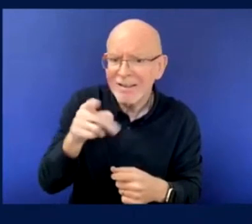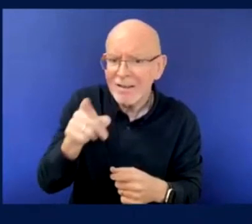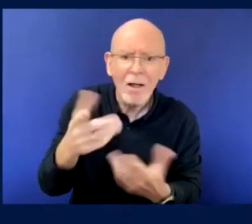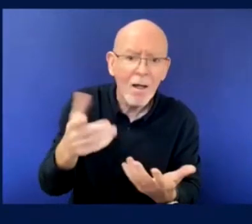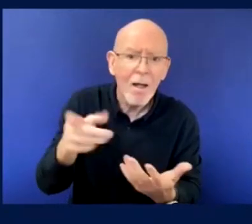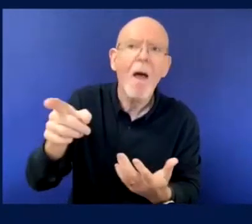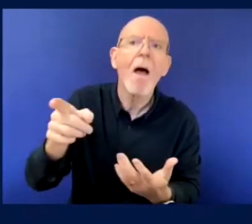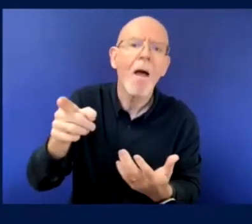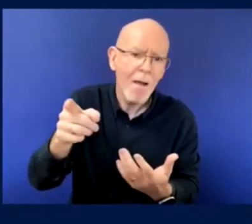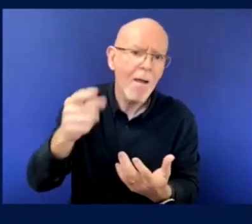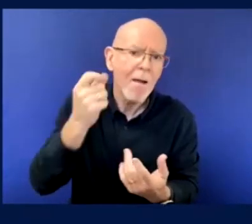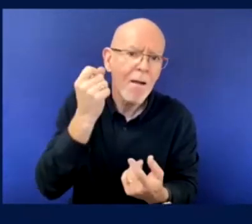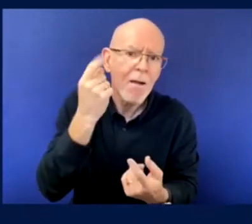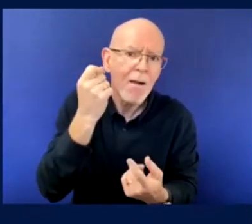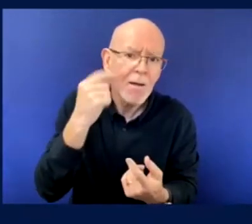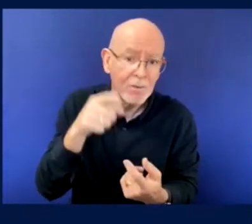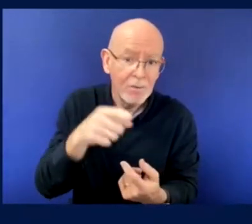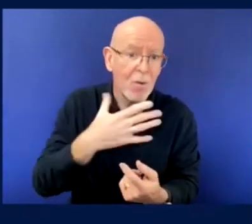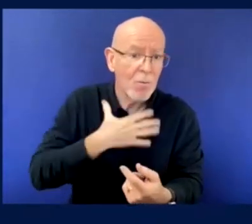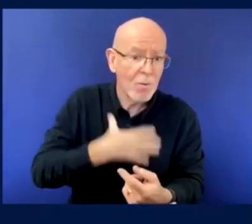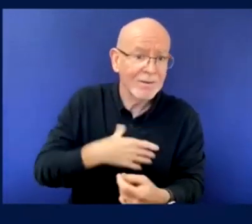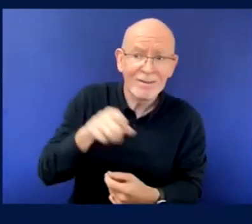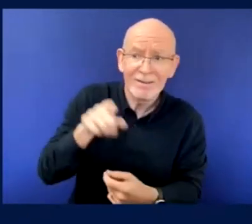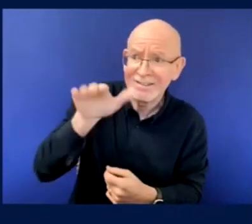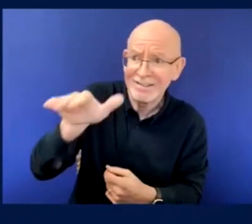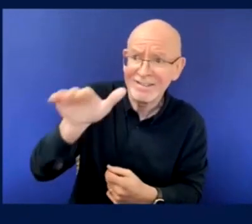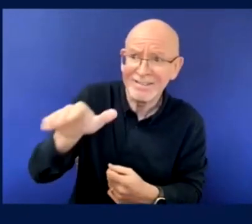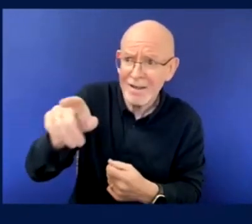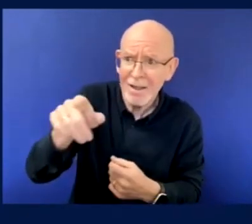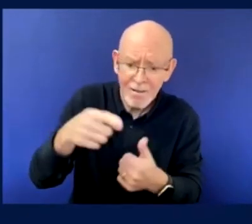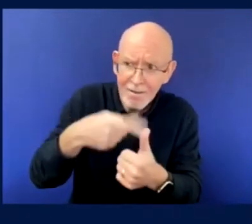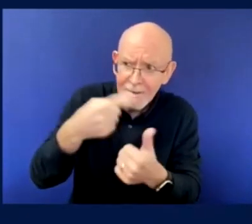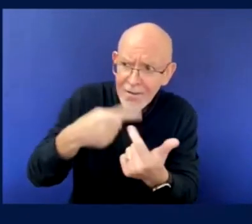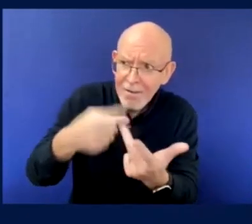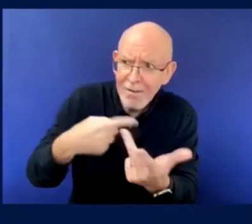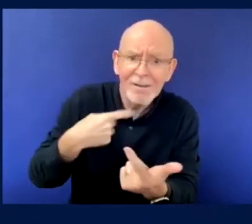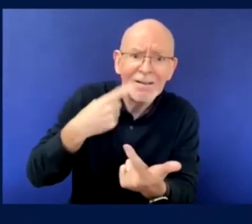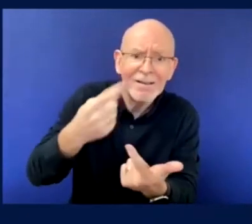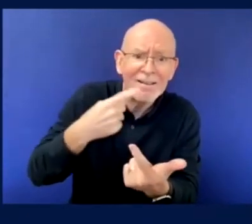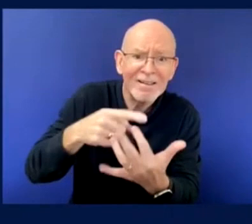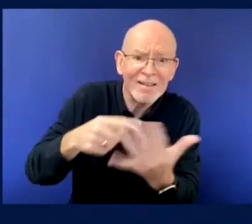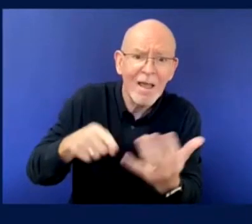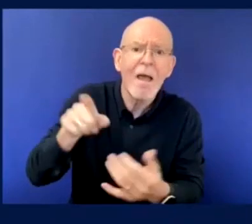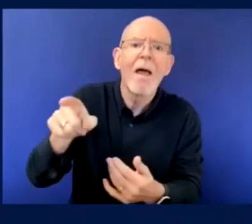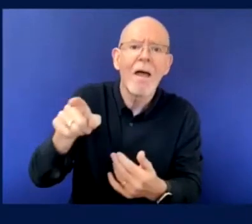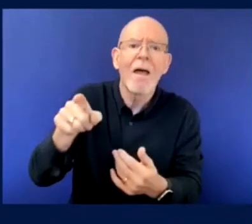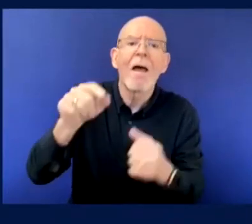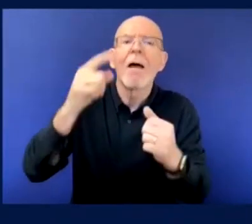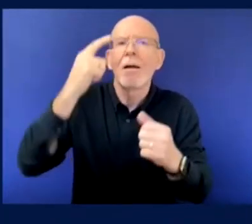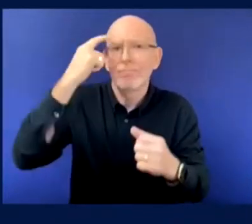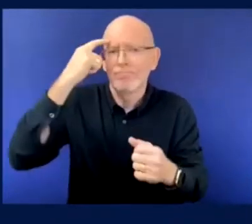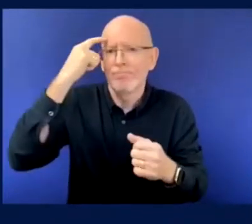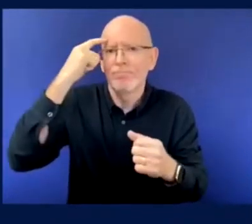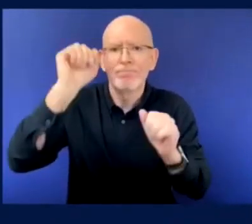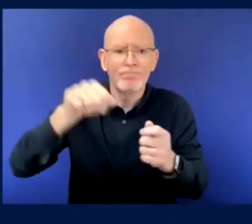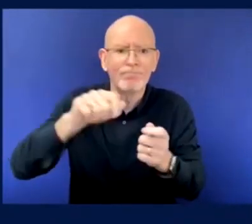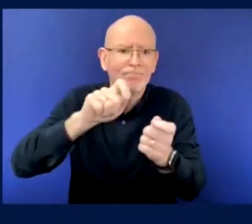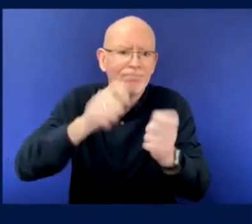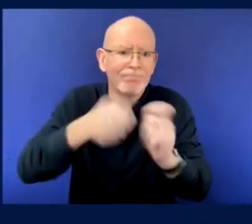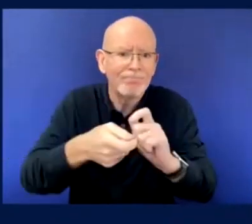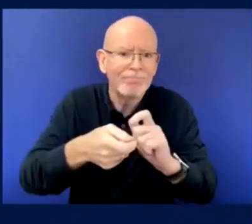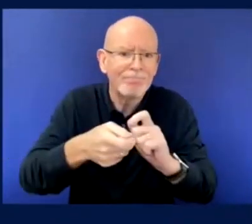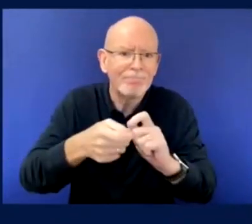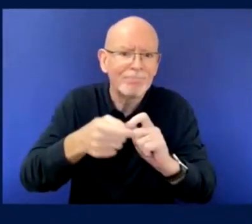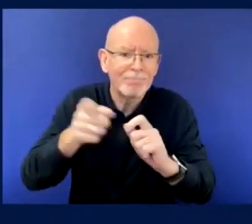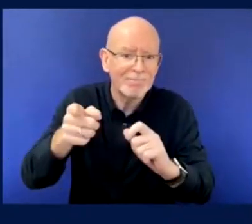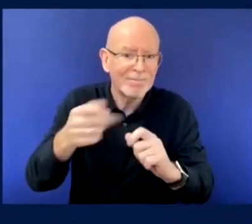That's great. Cheers, Ted. Um, Nicholas, yeah, you got your hand up? Yeah, I think it's very important that when you